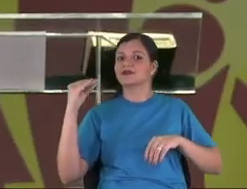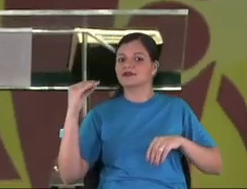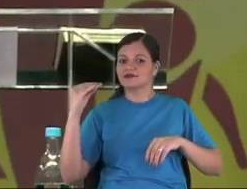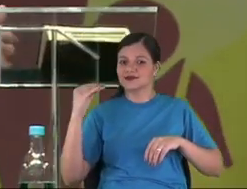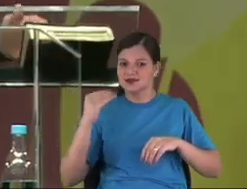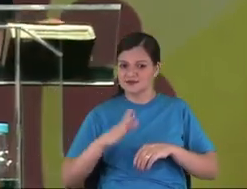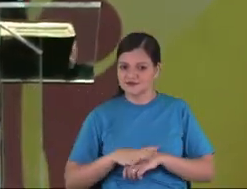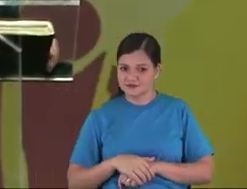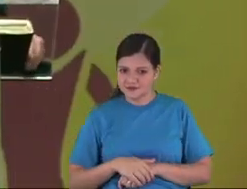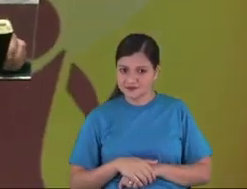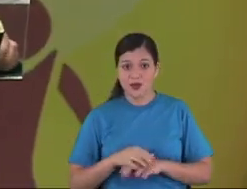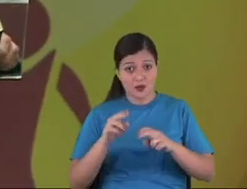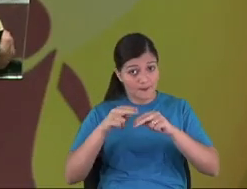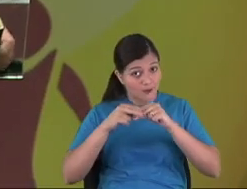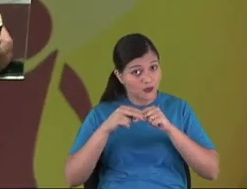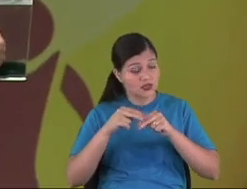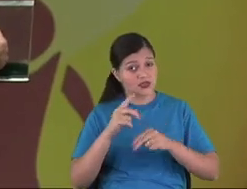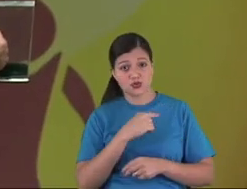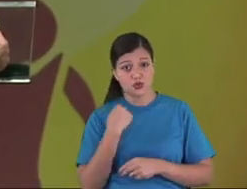kids or not.